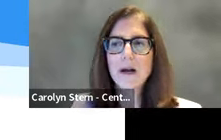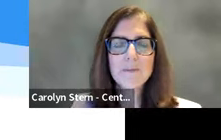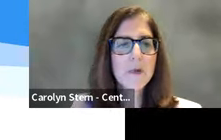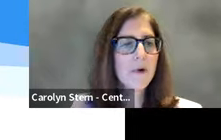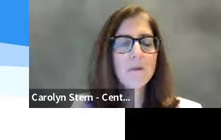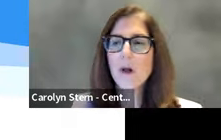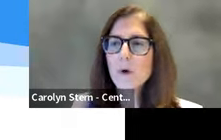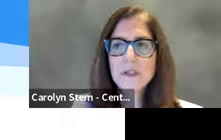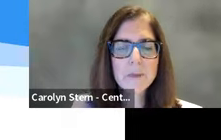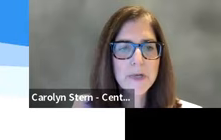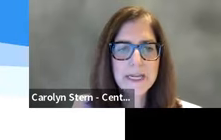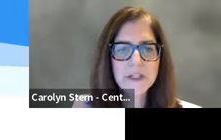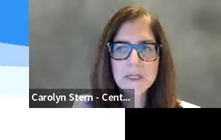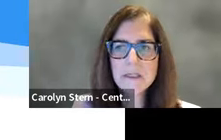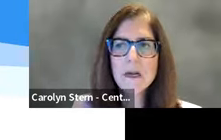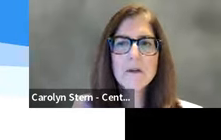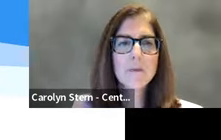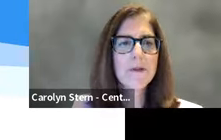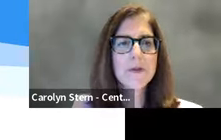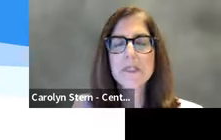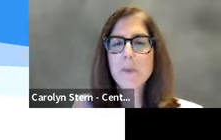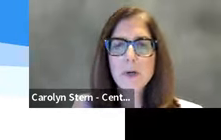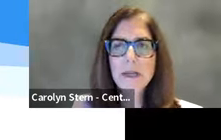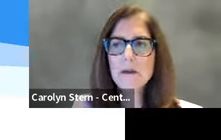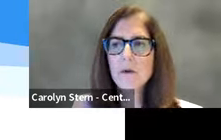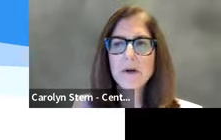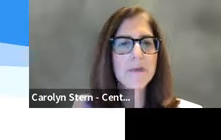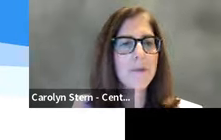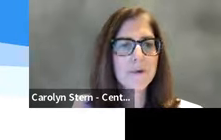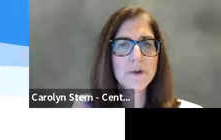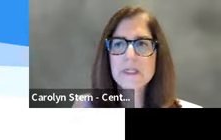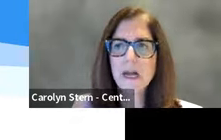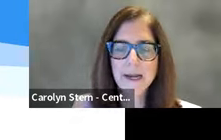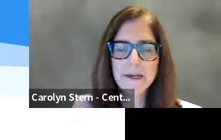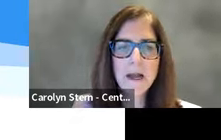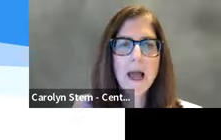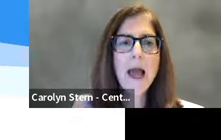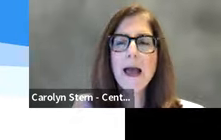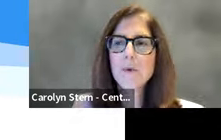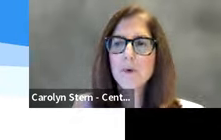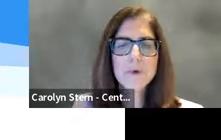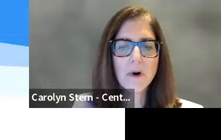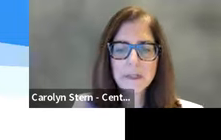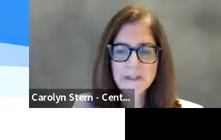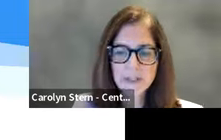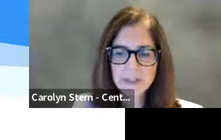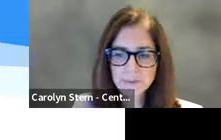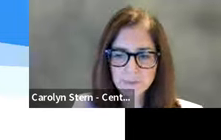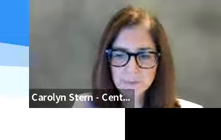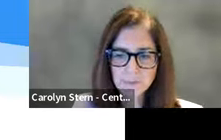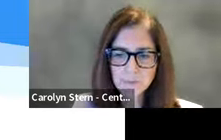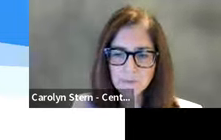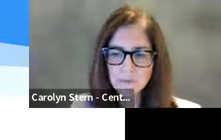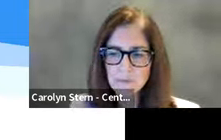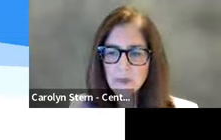of all modes of communication whether it's spoken or they prefer to sign and we work with all ages